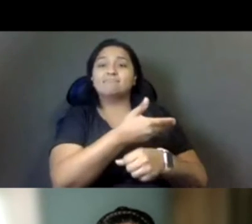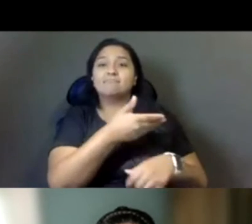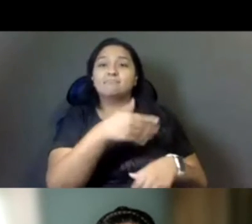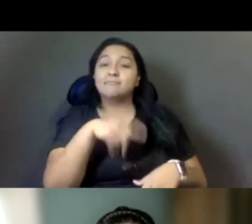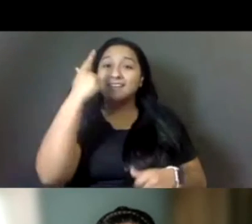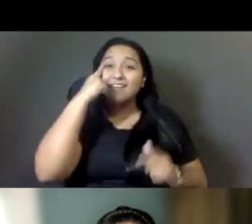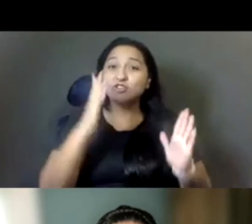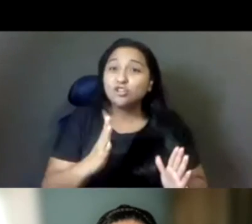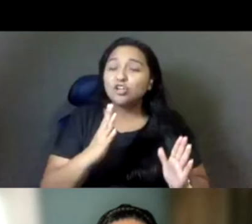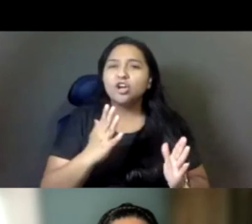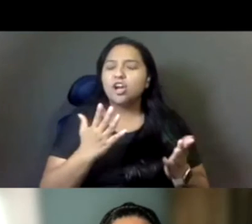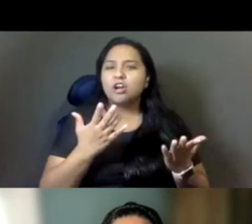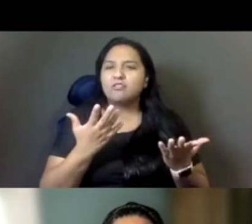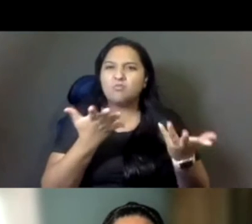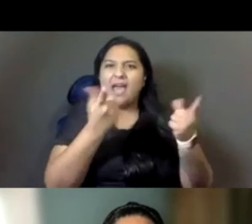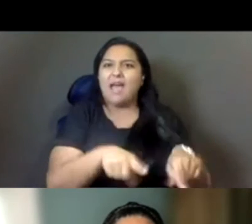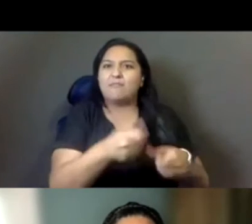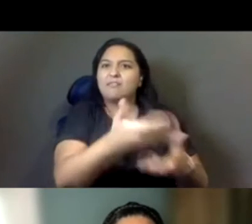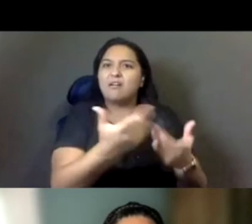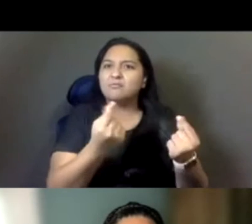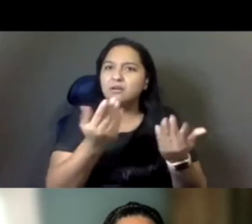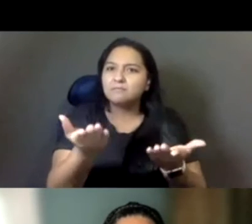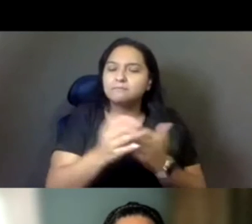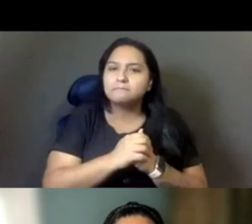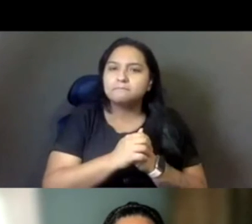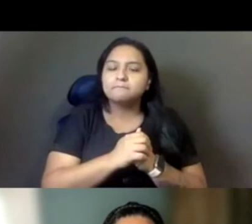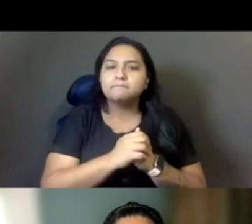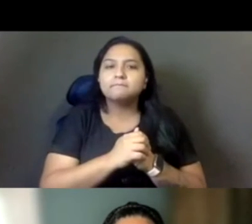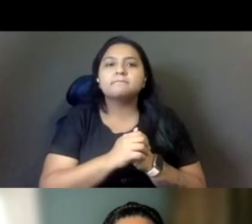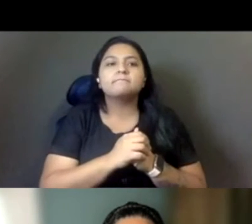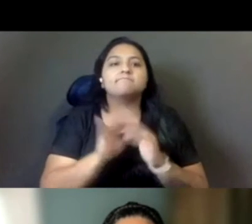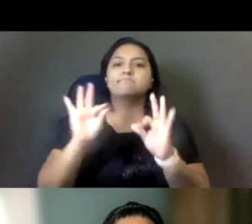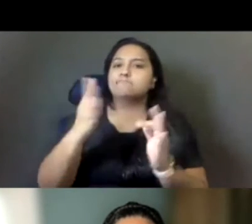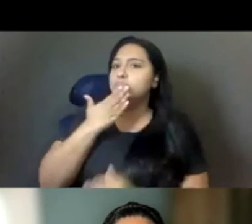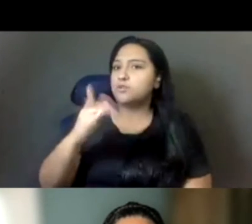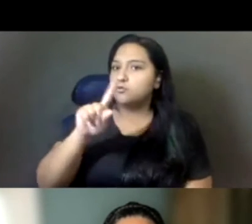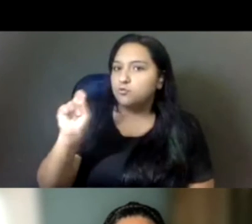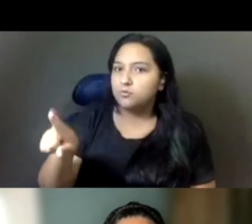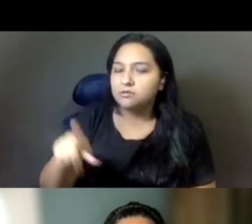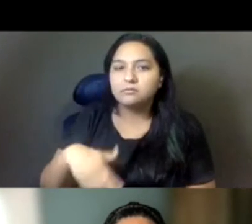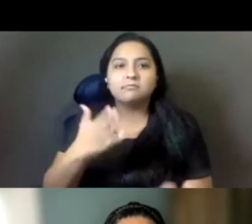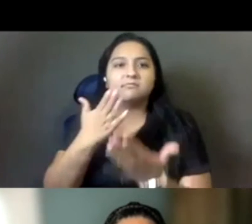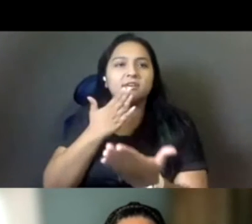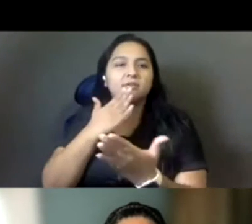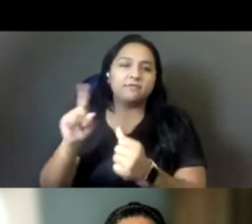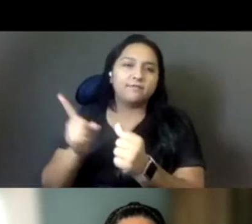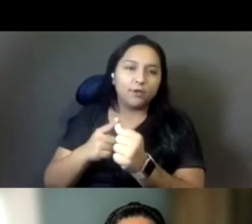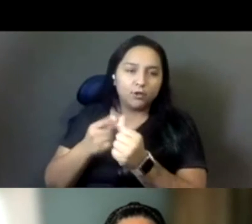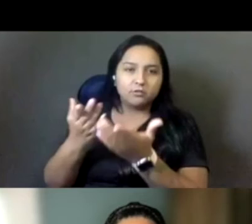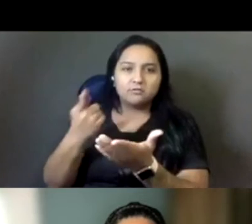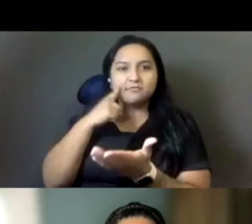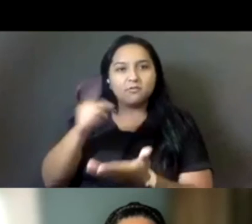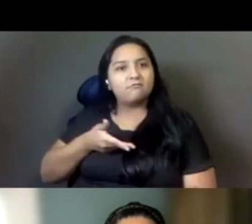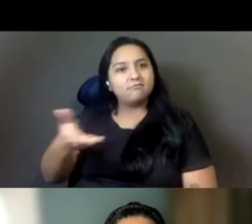Yeah, that's a really good question. I want to first thank you, um, Irene and, and Courage California for this platform.